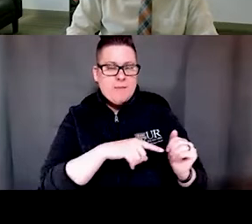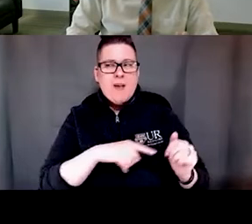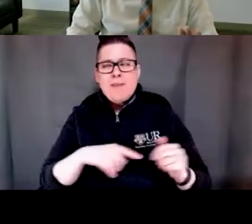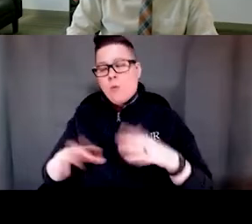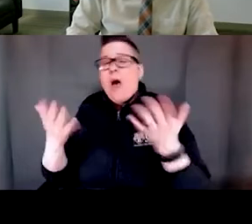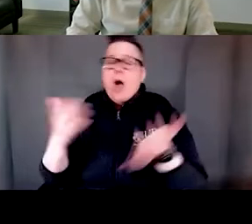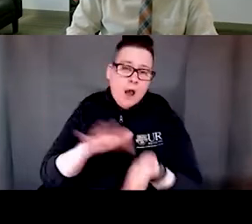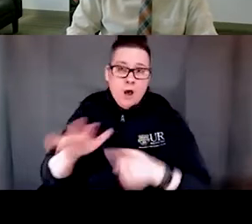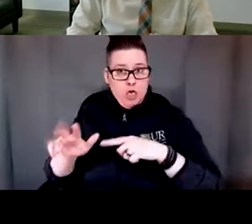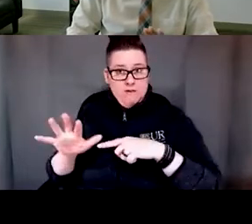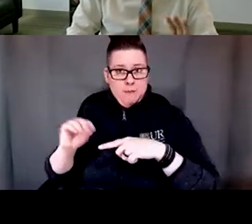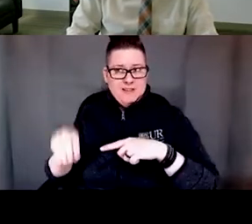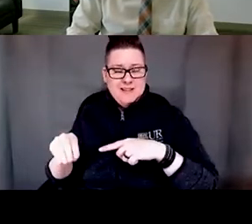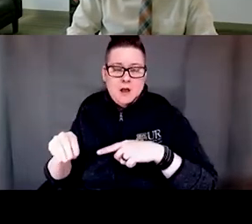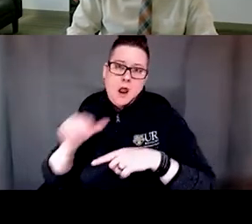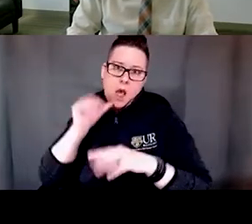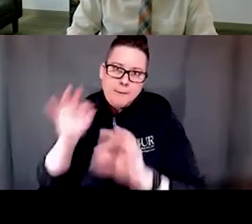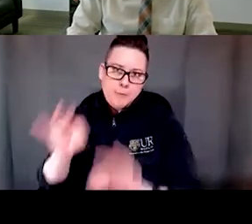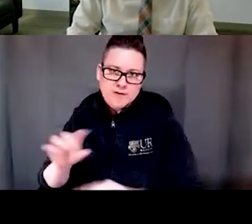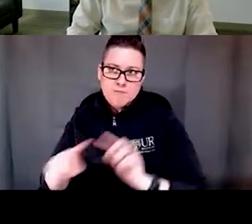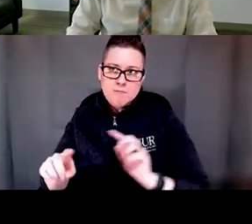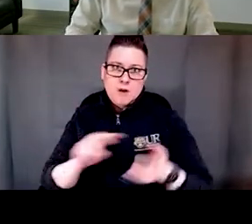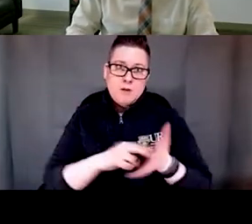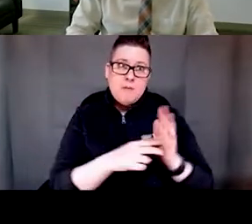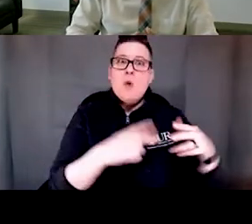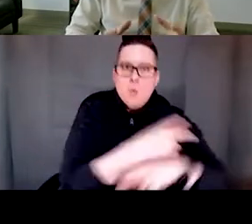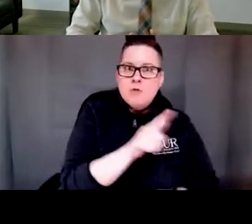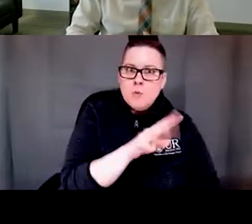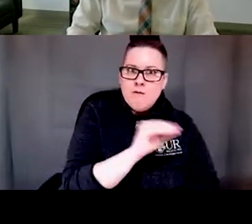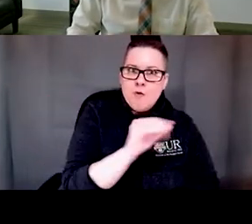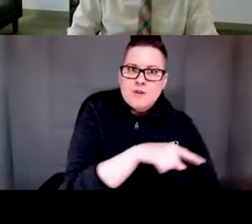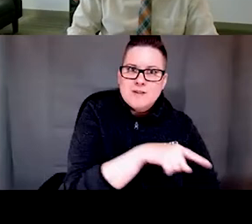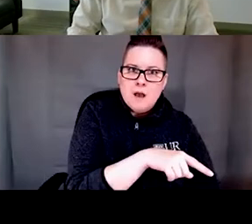but 24% is a lot worse. And so that's why,